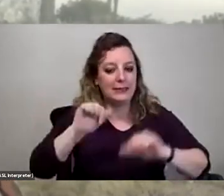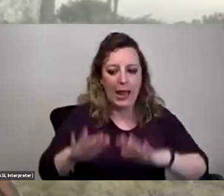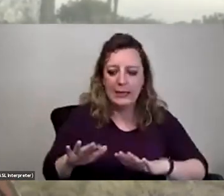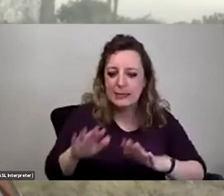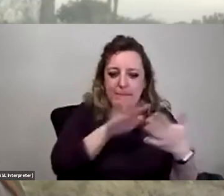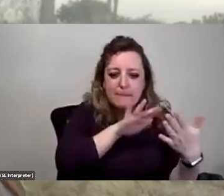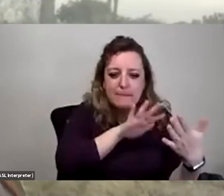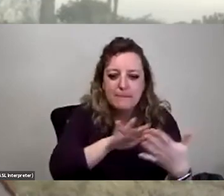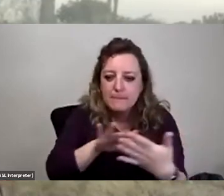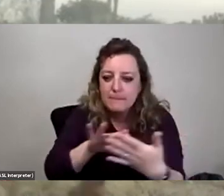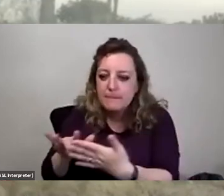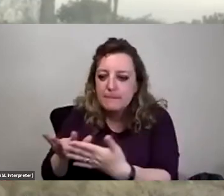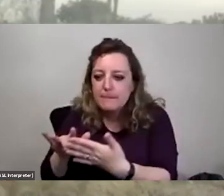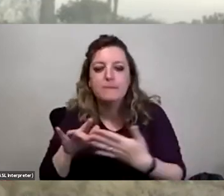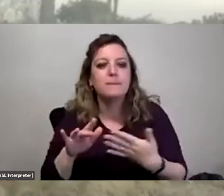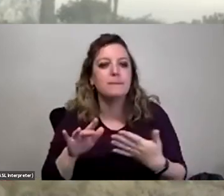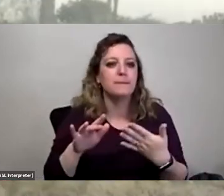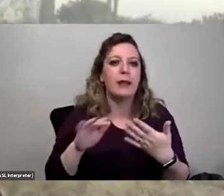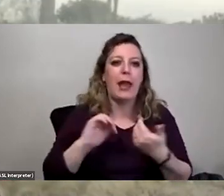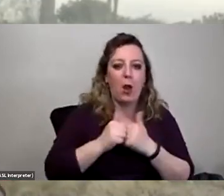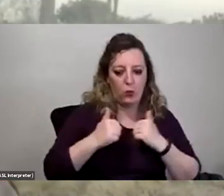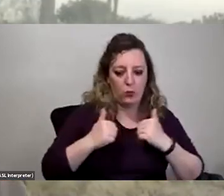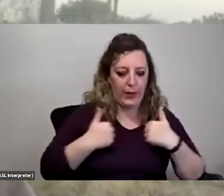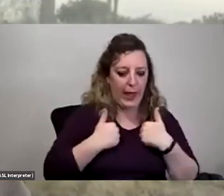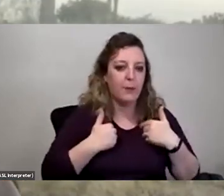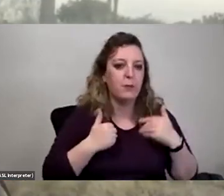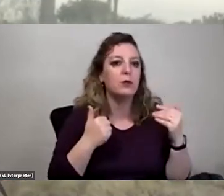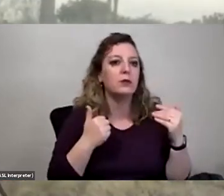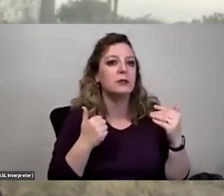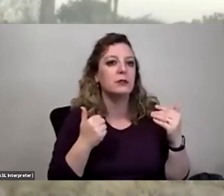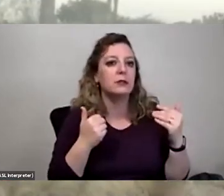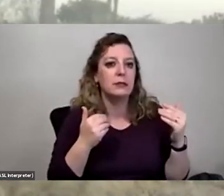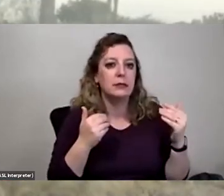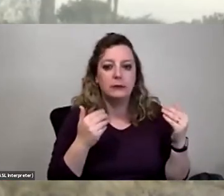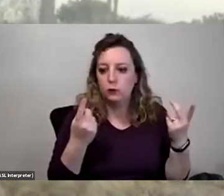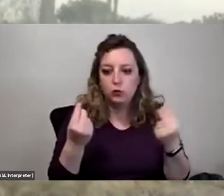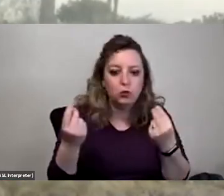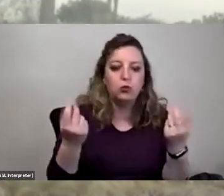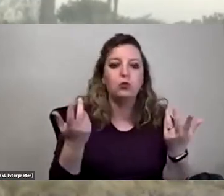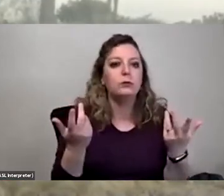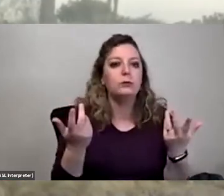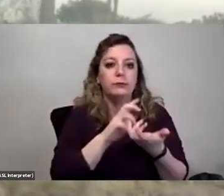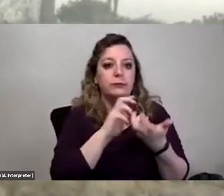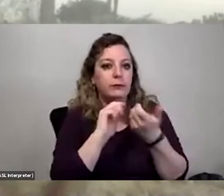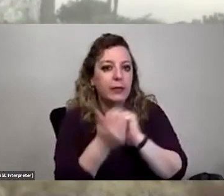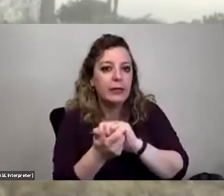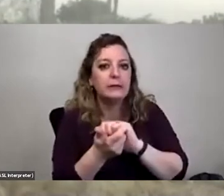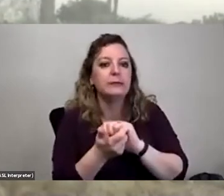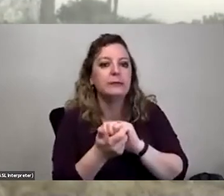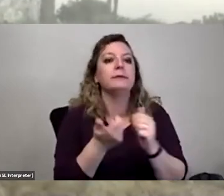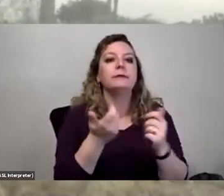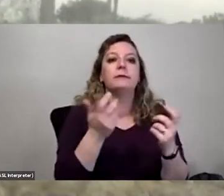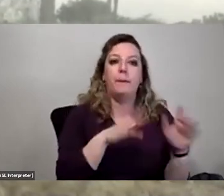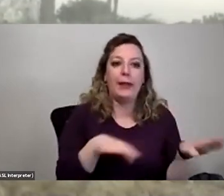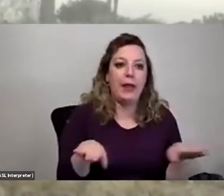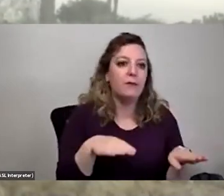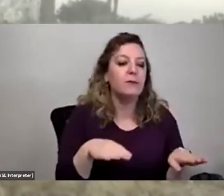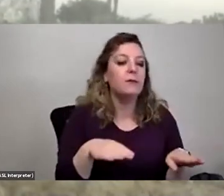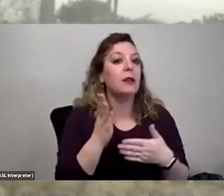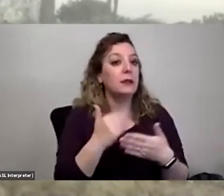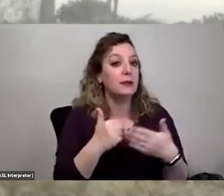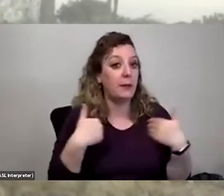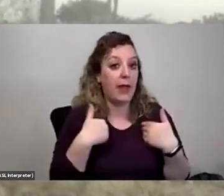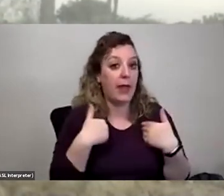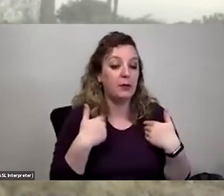really interested in studying, you know, some animals move, some animals change their behavior, and some